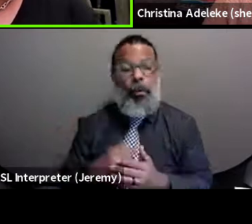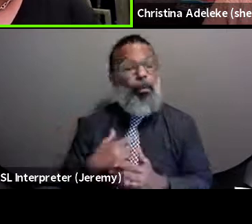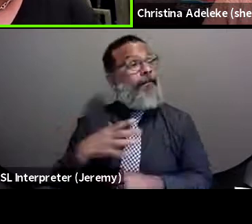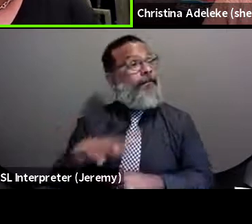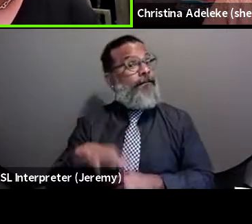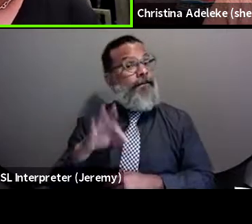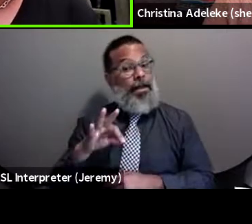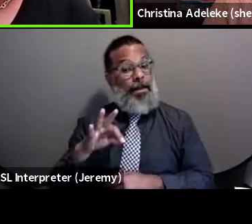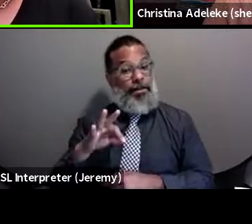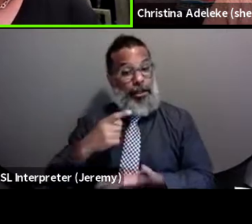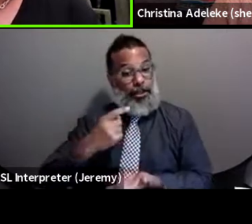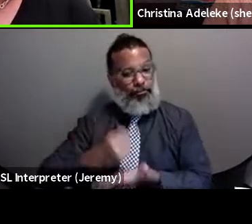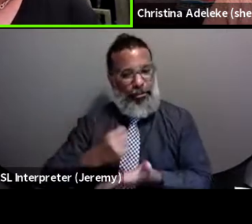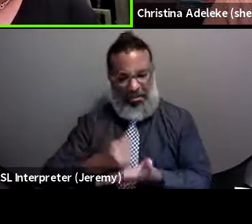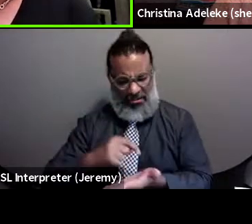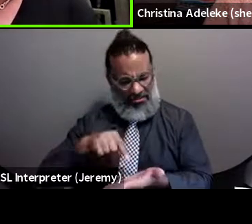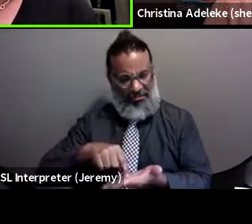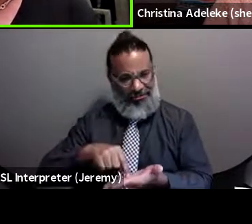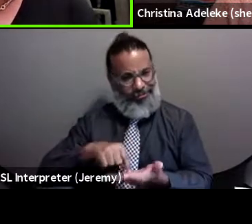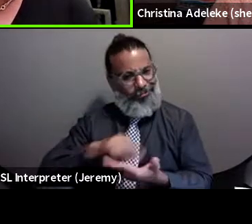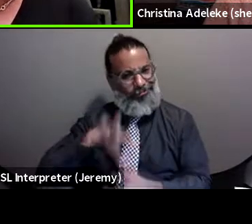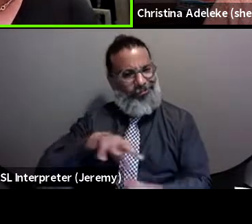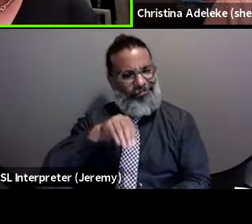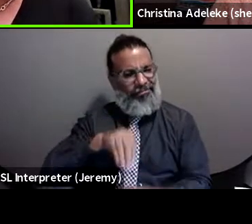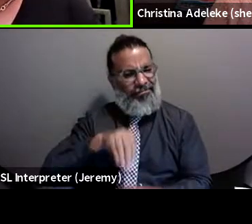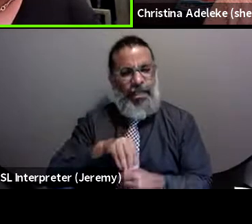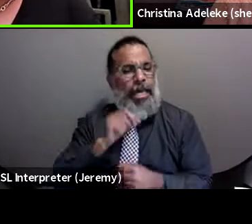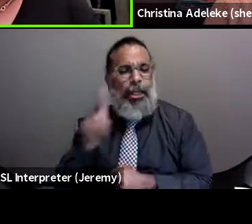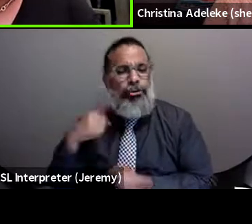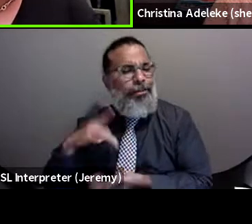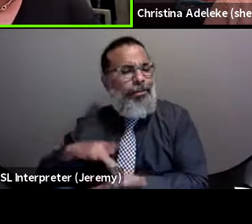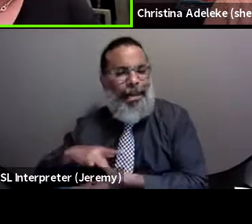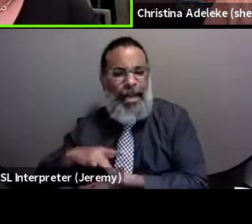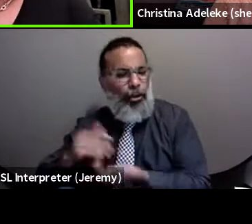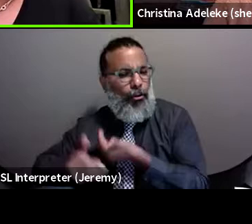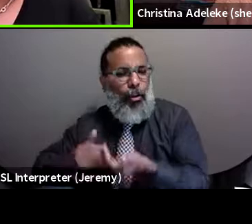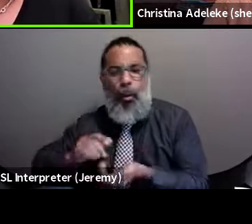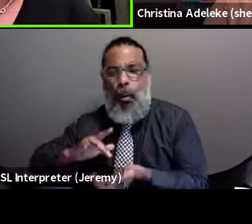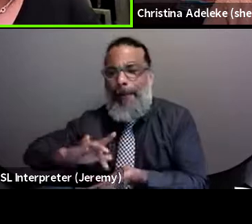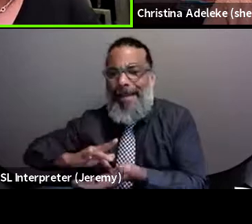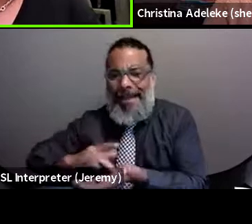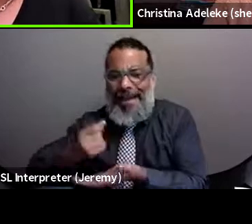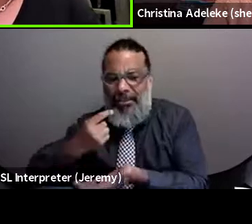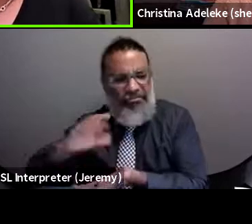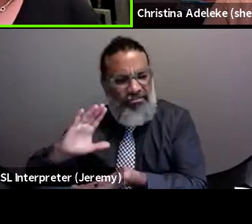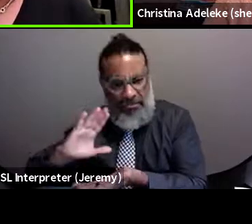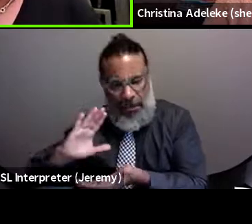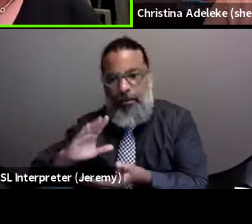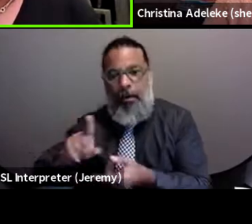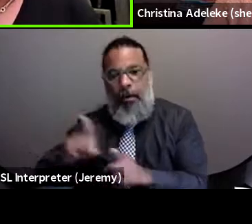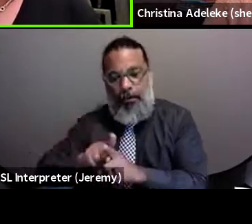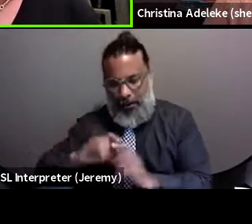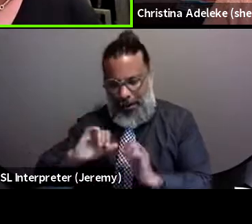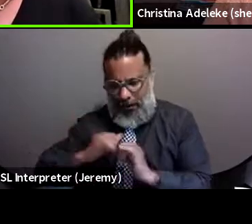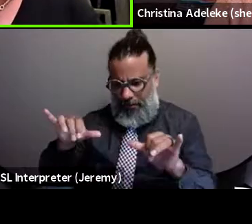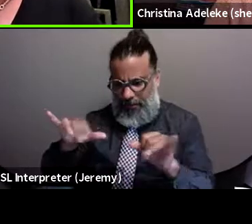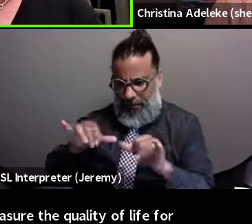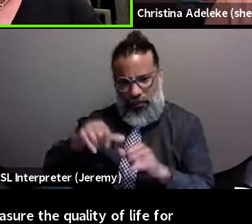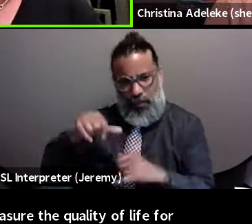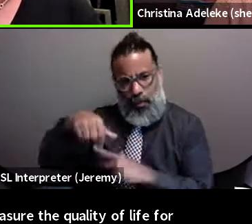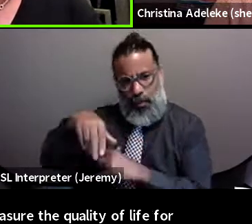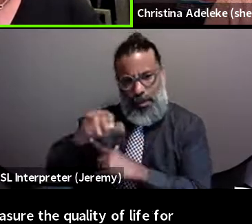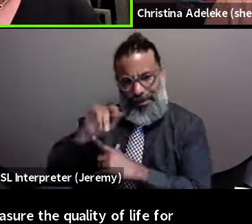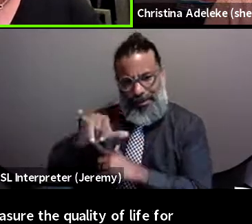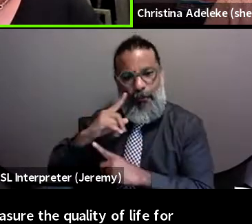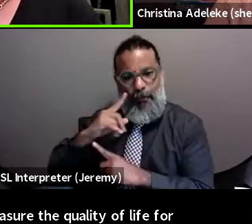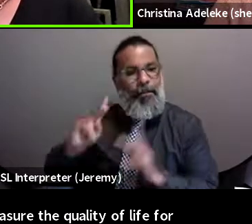more than, of course, medical procedures and medicine to measure the quality of life for people living with HIV. You you